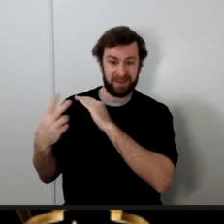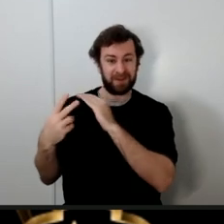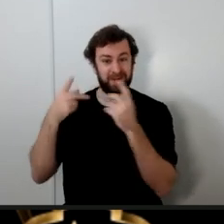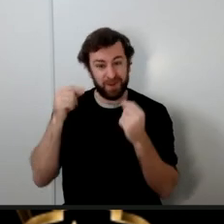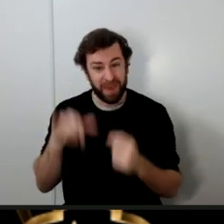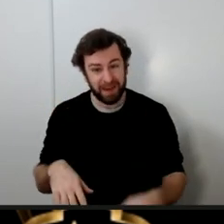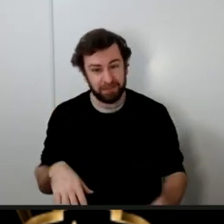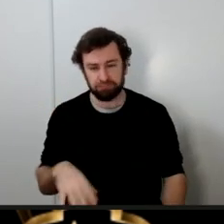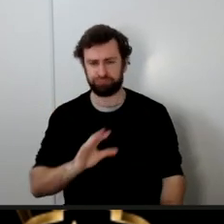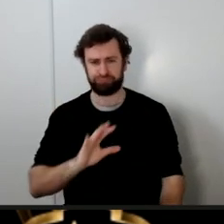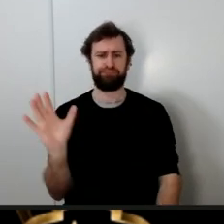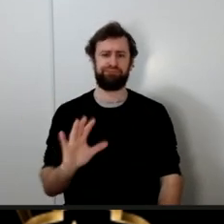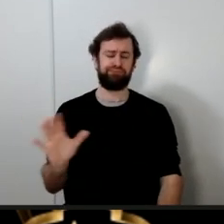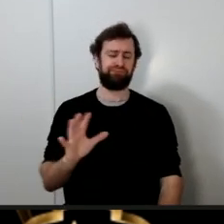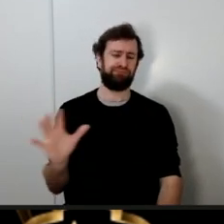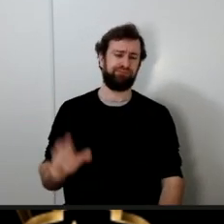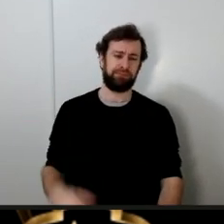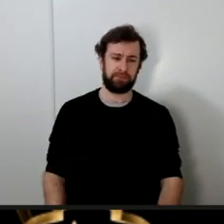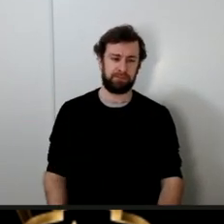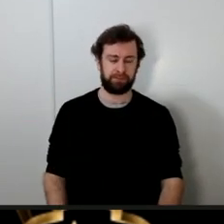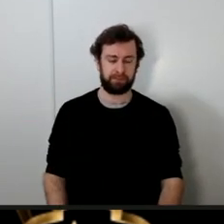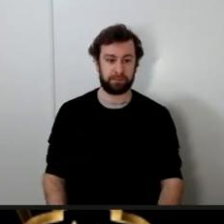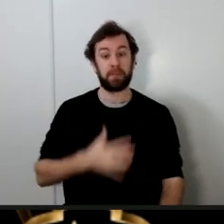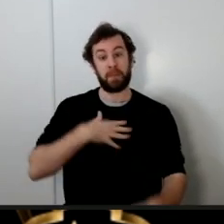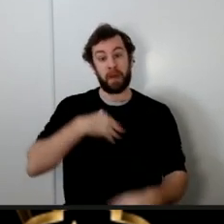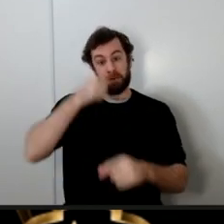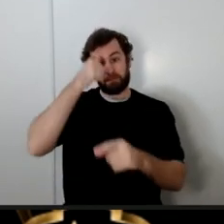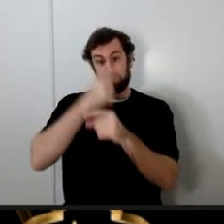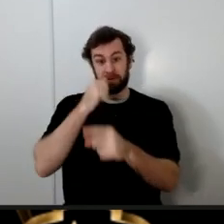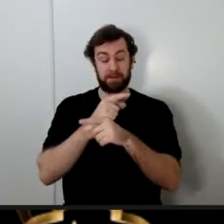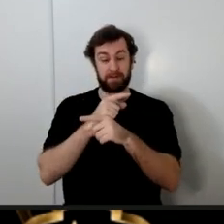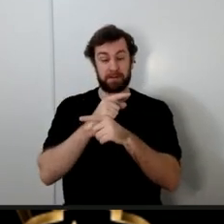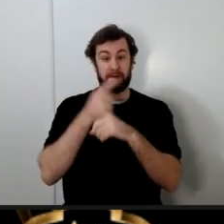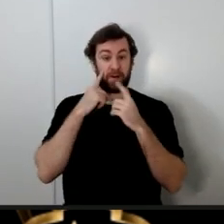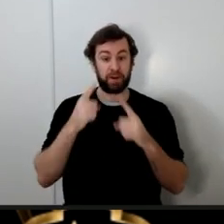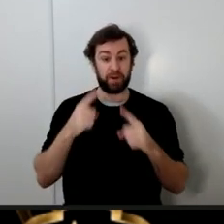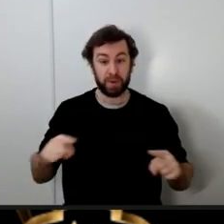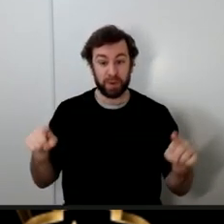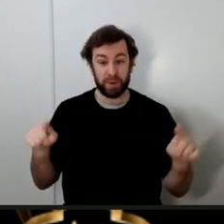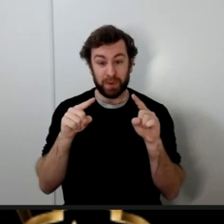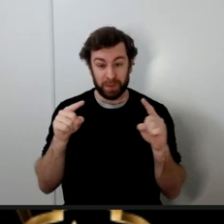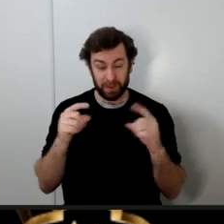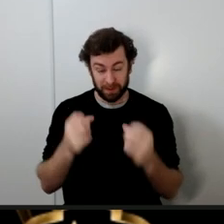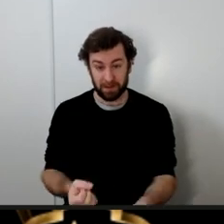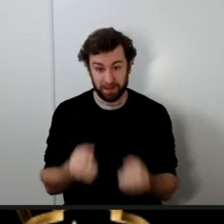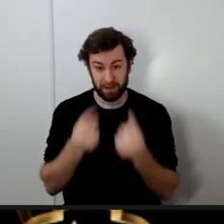my dear brothers and sisters to understand this fundamental question here